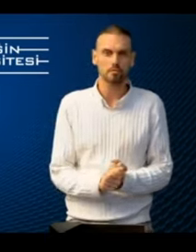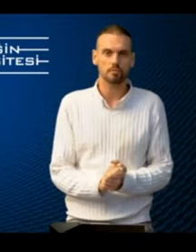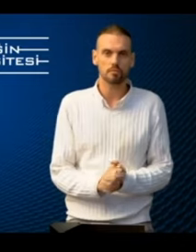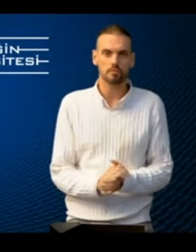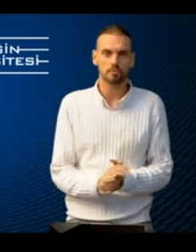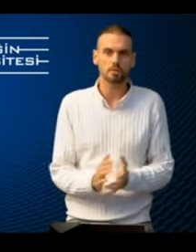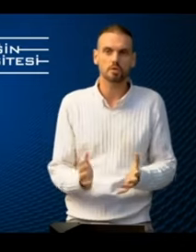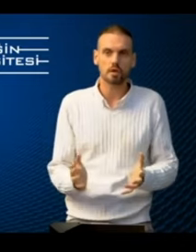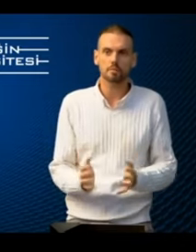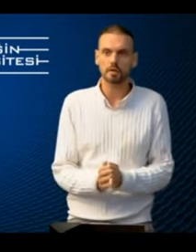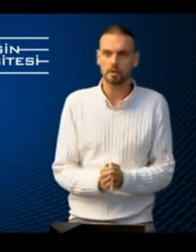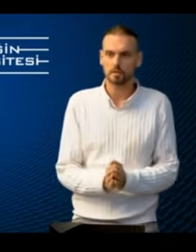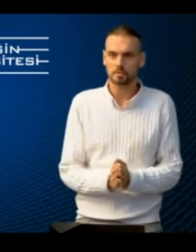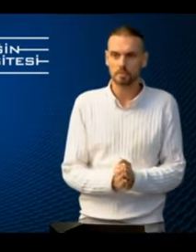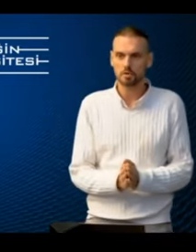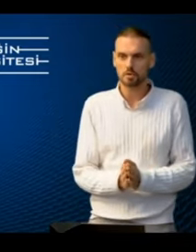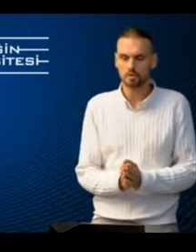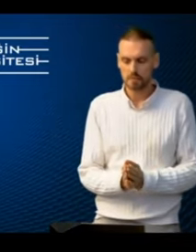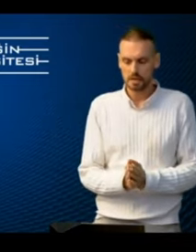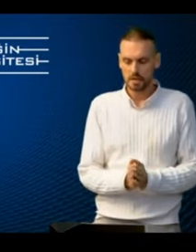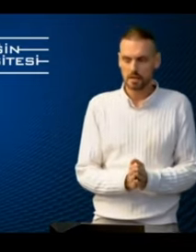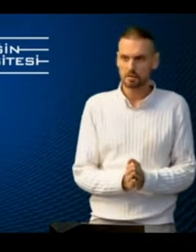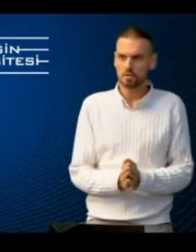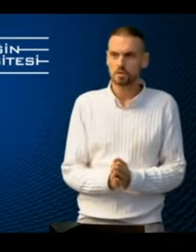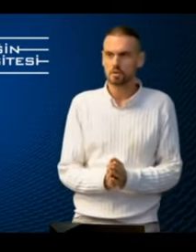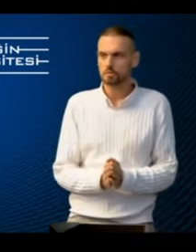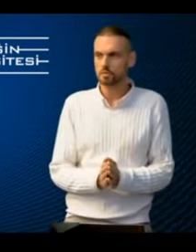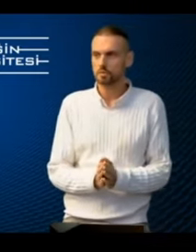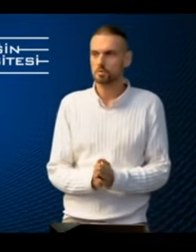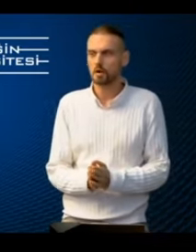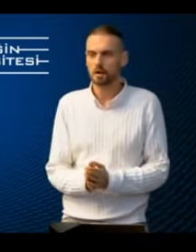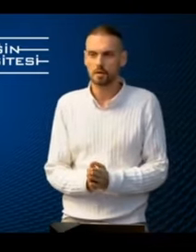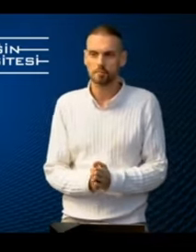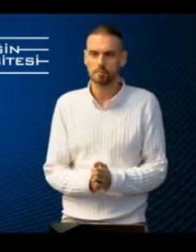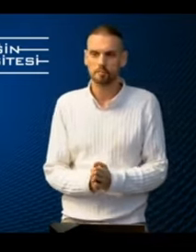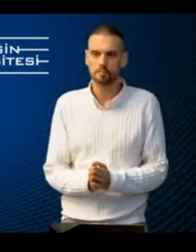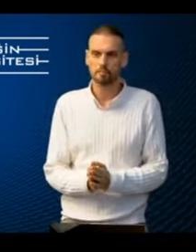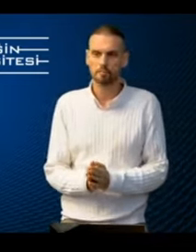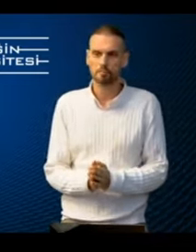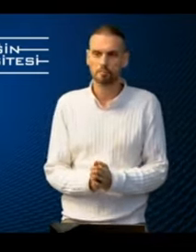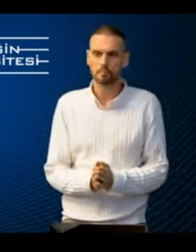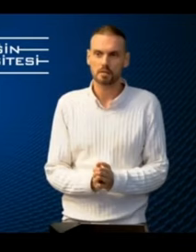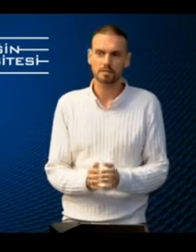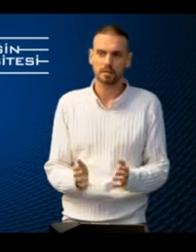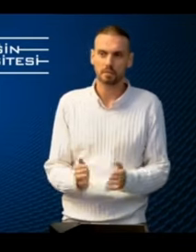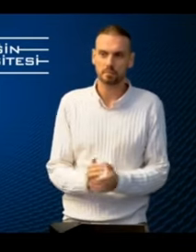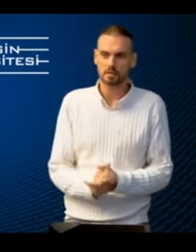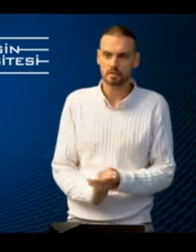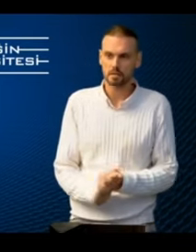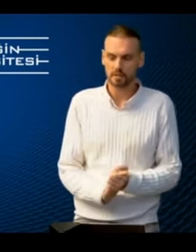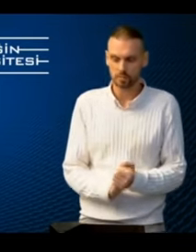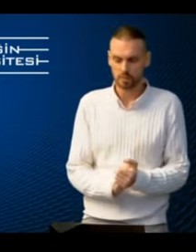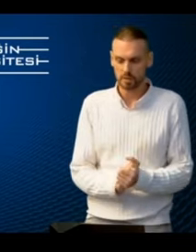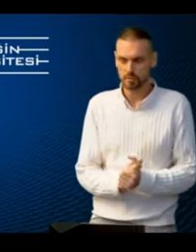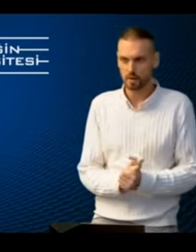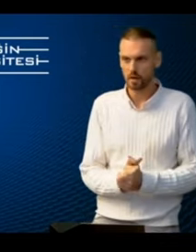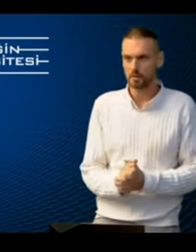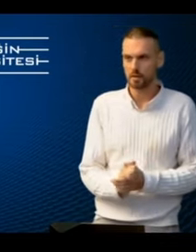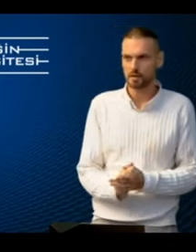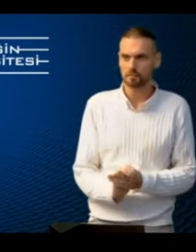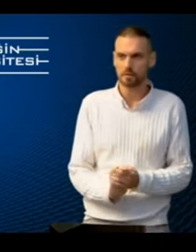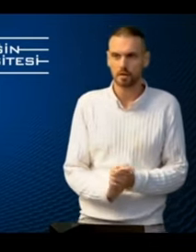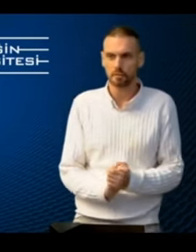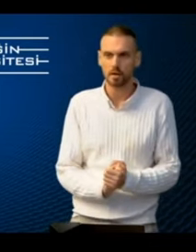rationale behind this project and share a few developments that we